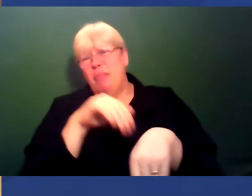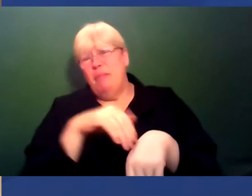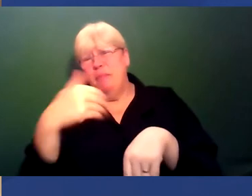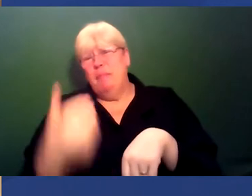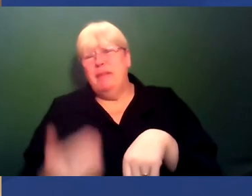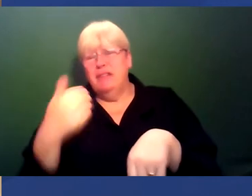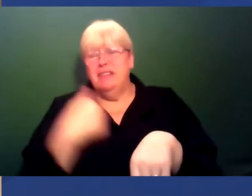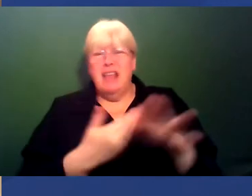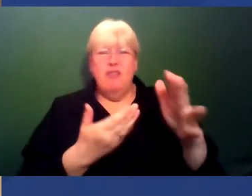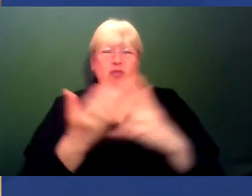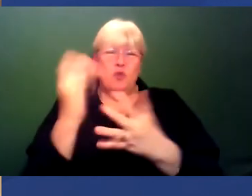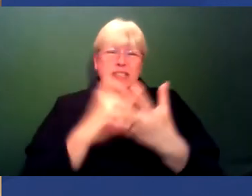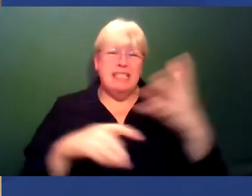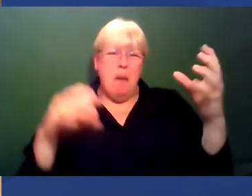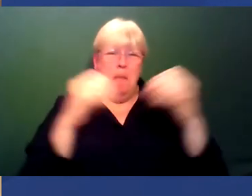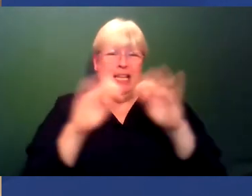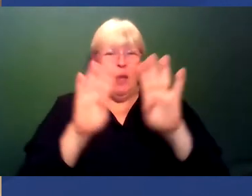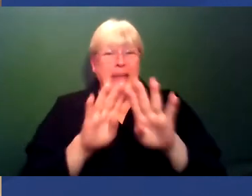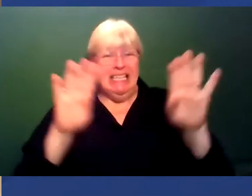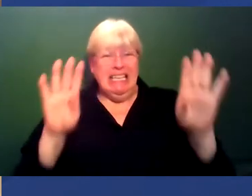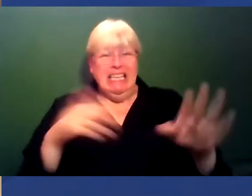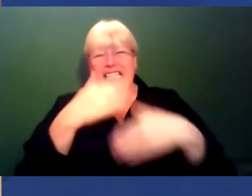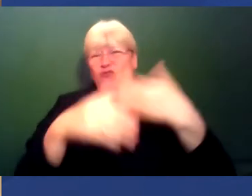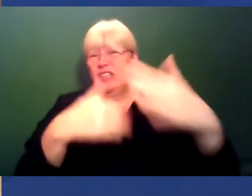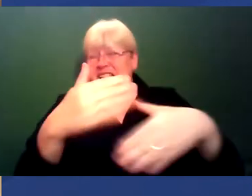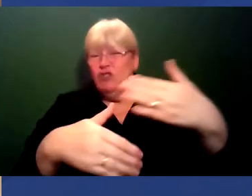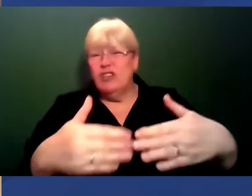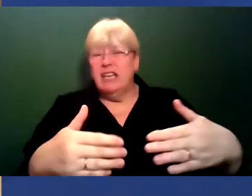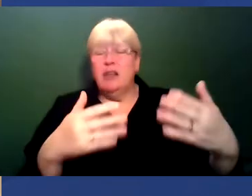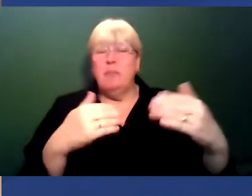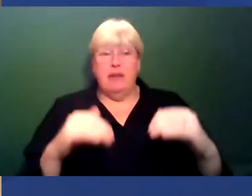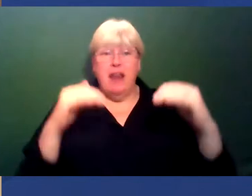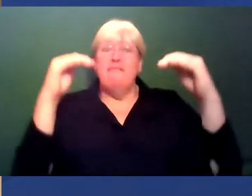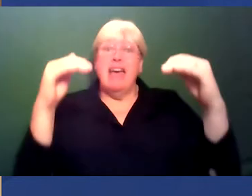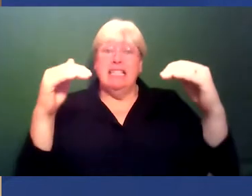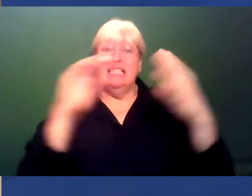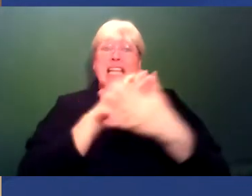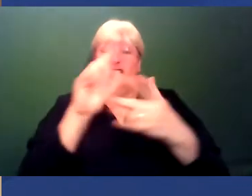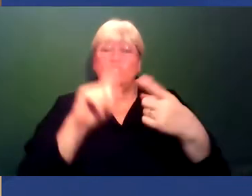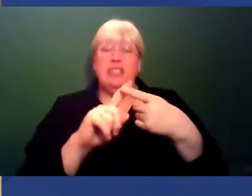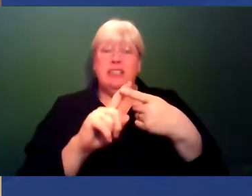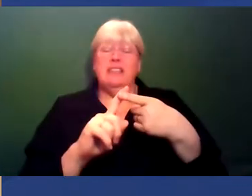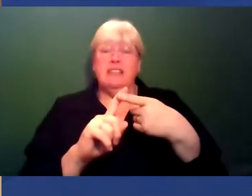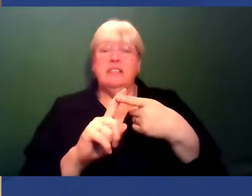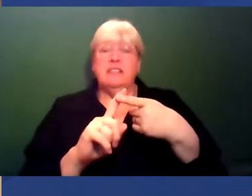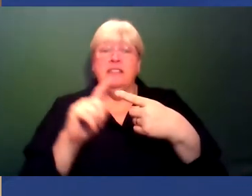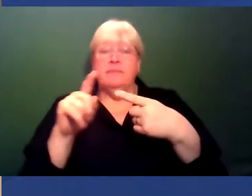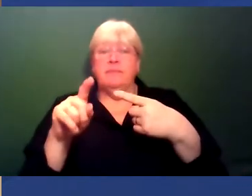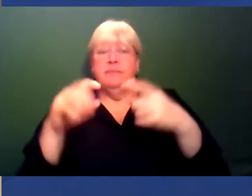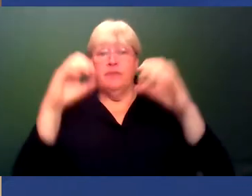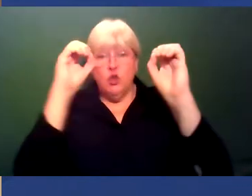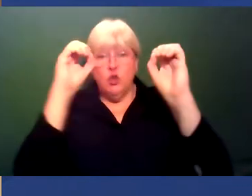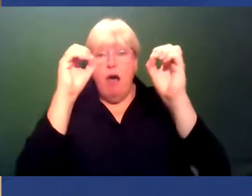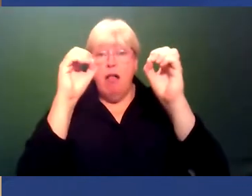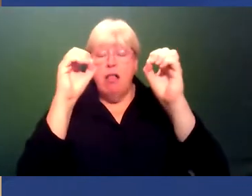these various subcommittees. But like you say, Advance HE, and places like that, and you can pretty much Google racism in academia,